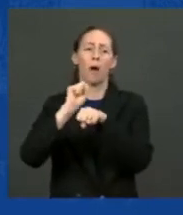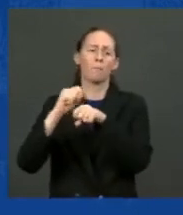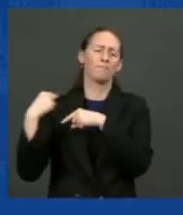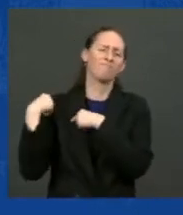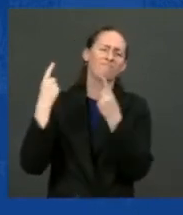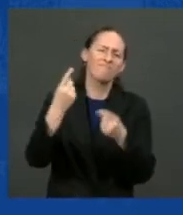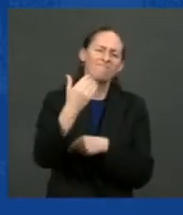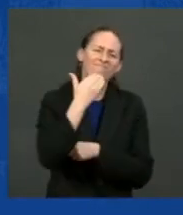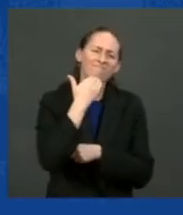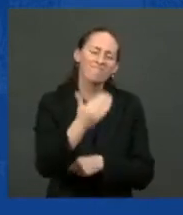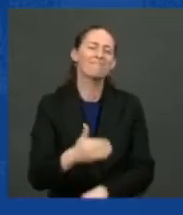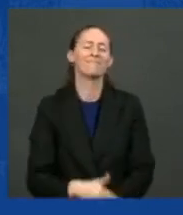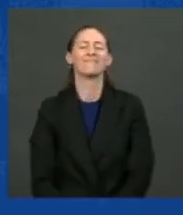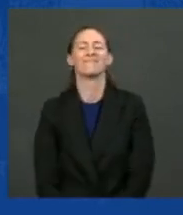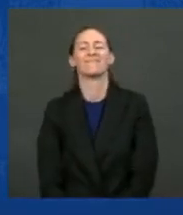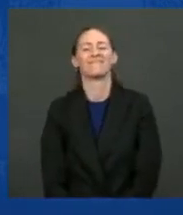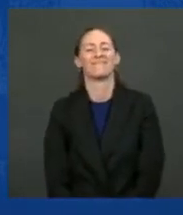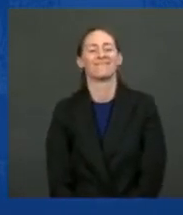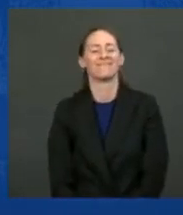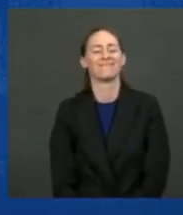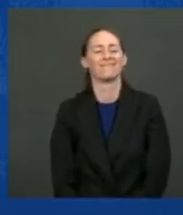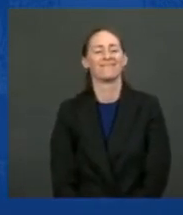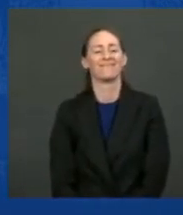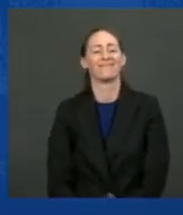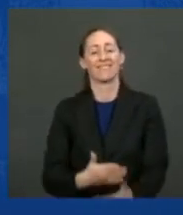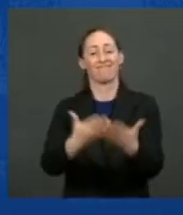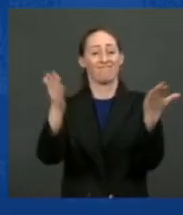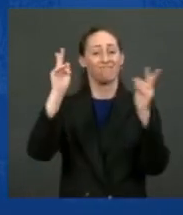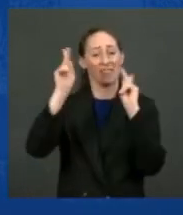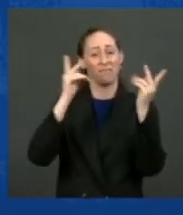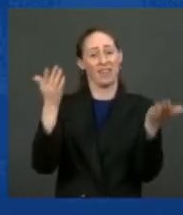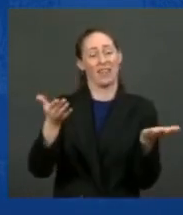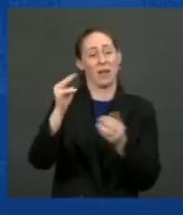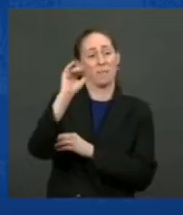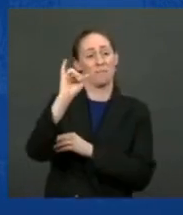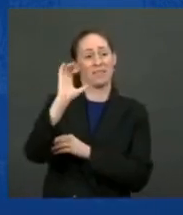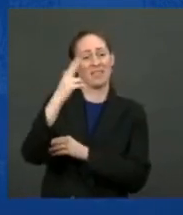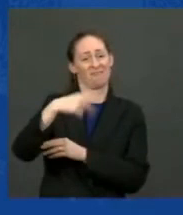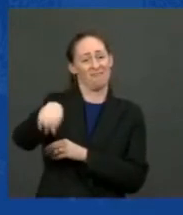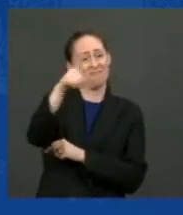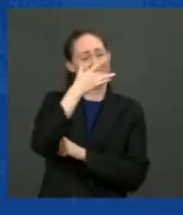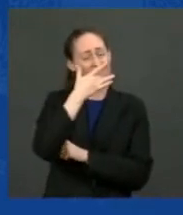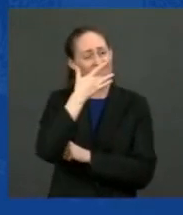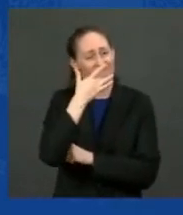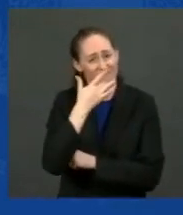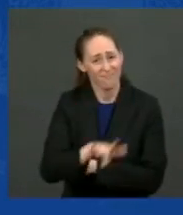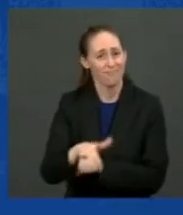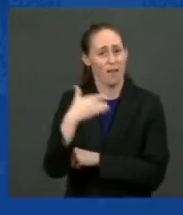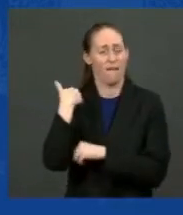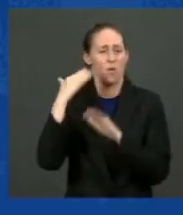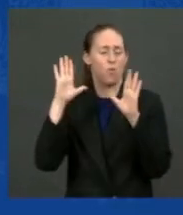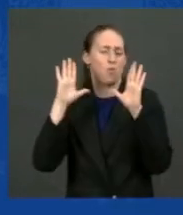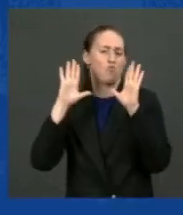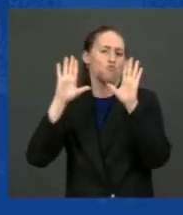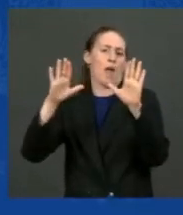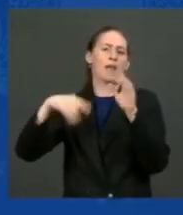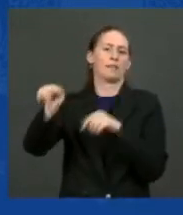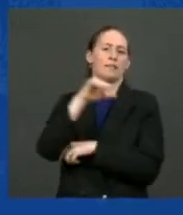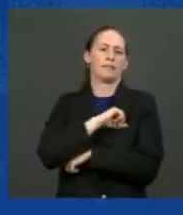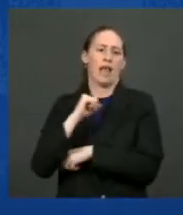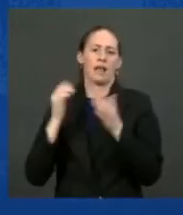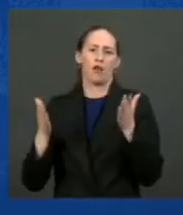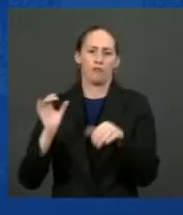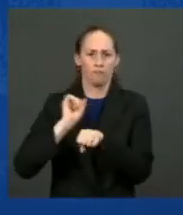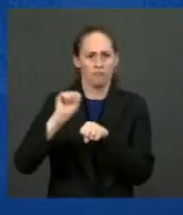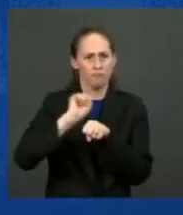Michigan, also have, it's also fortunate. much you guys want to bet some right-wing media person picks up on that and says Biden was promoting eugenics by saying you've got